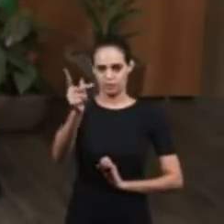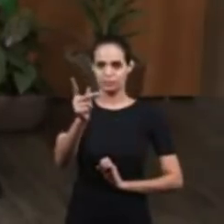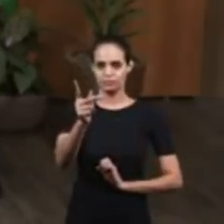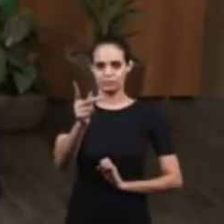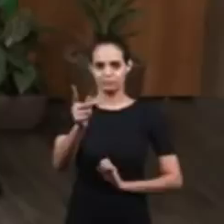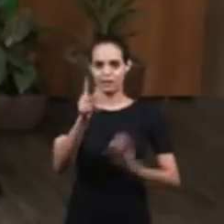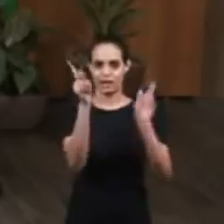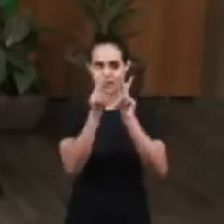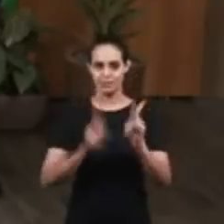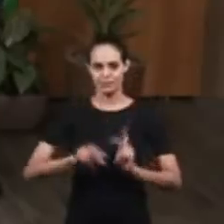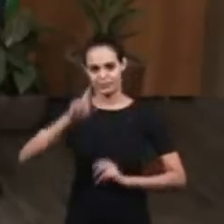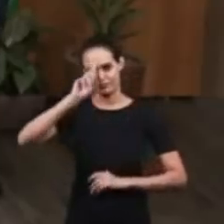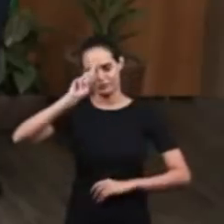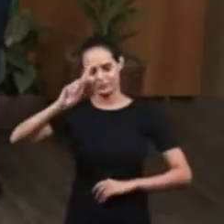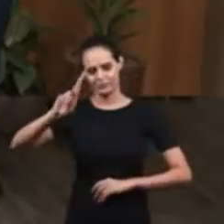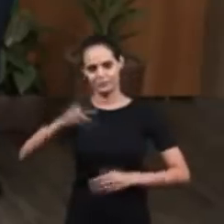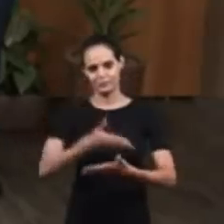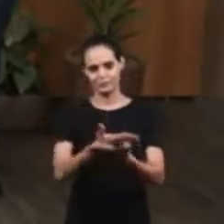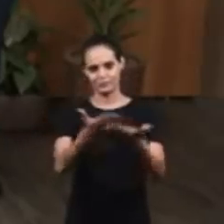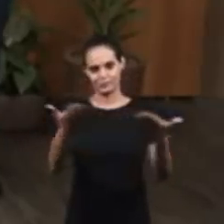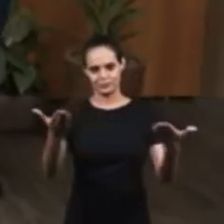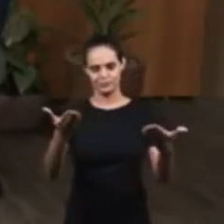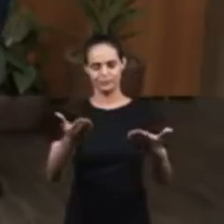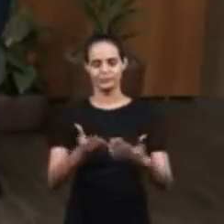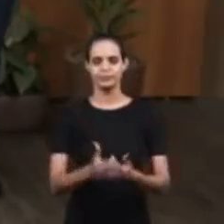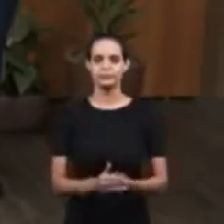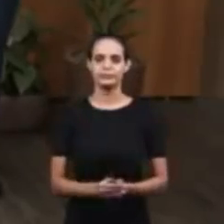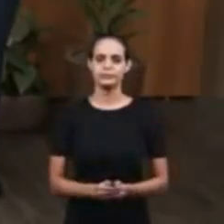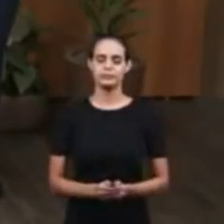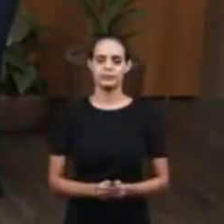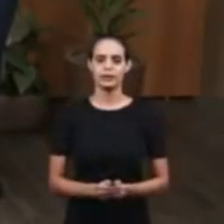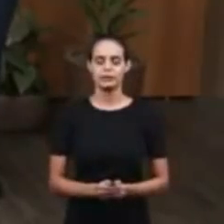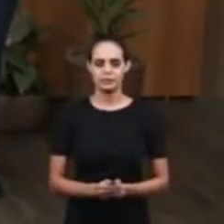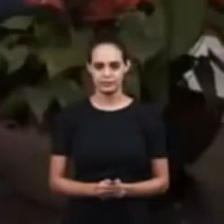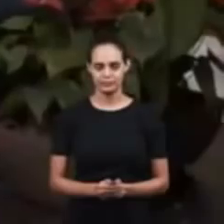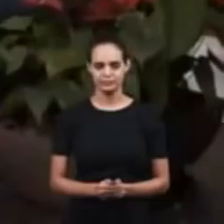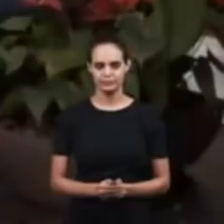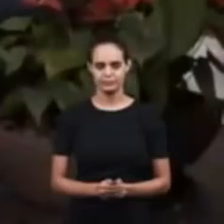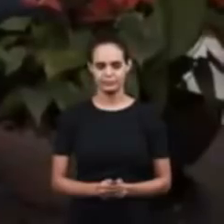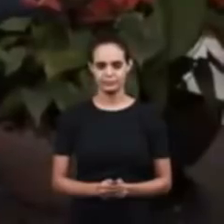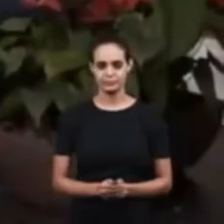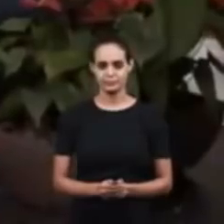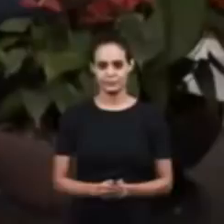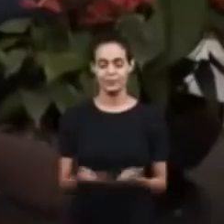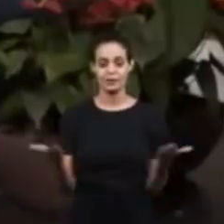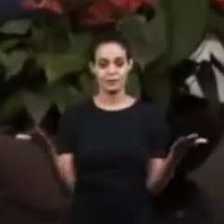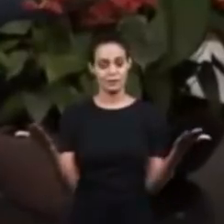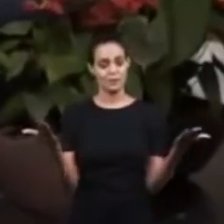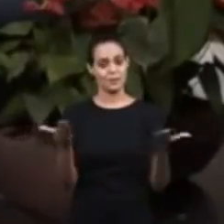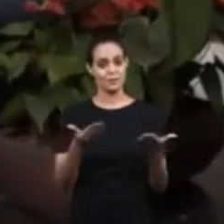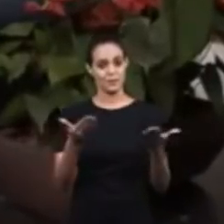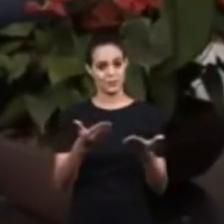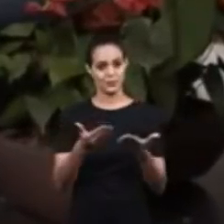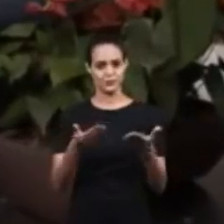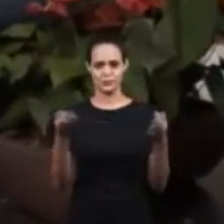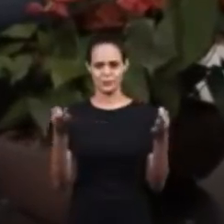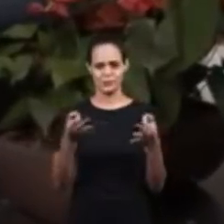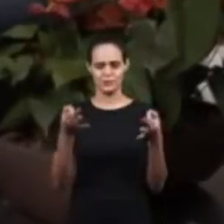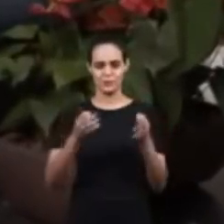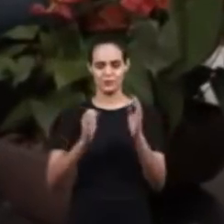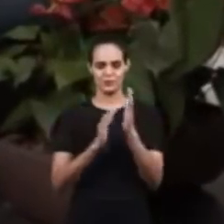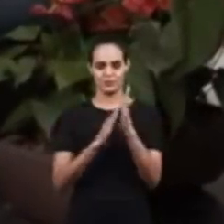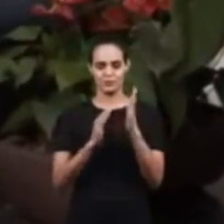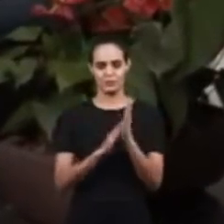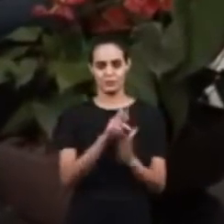the peace of the Lord Jesus the peace of the Lord Jesus to everyone. In the sketch Perfect Praise today,